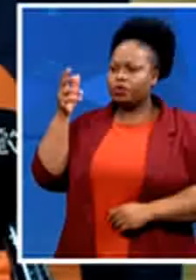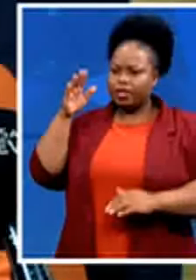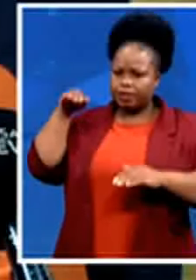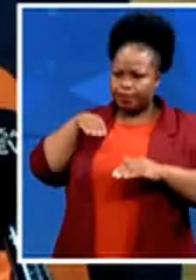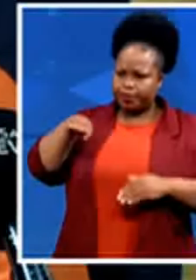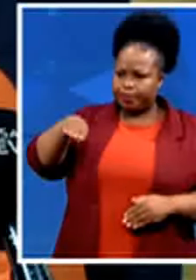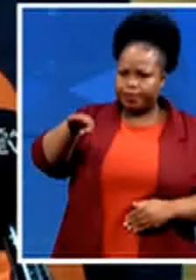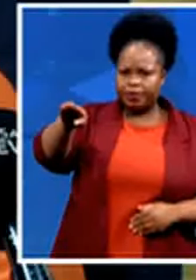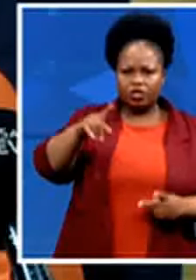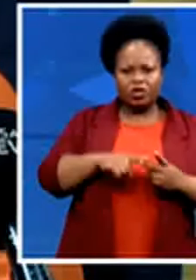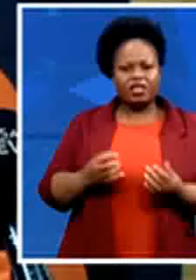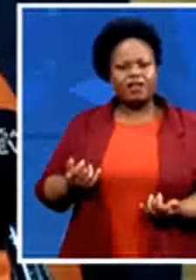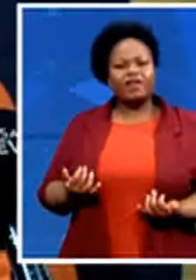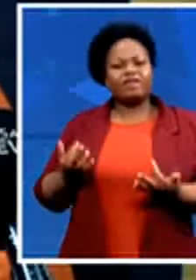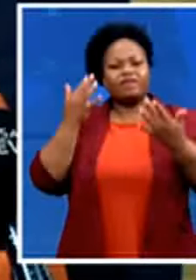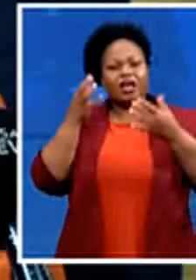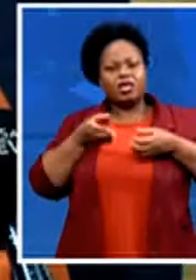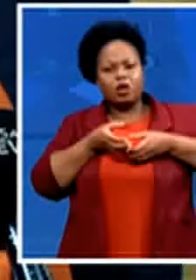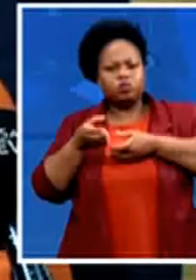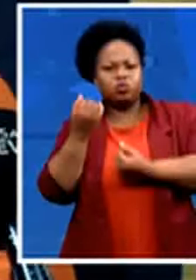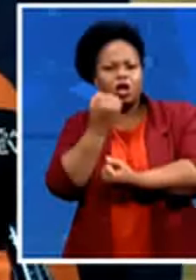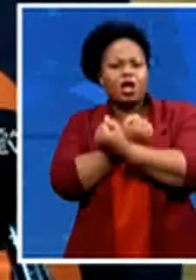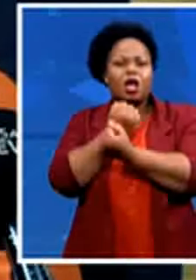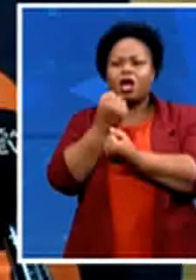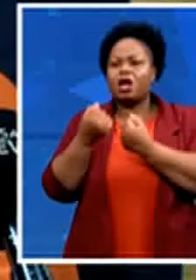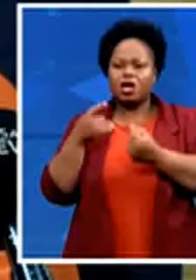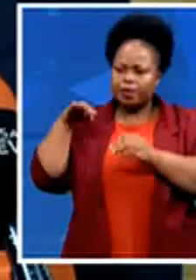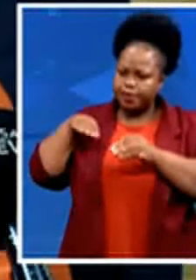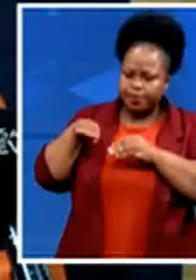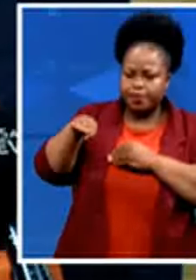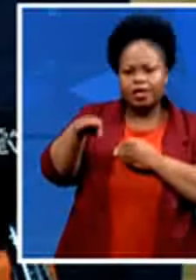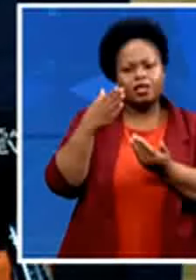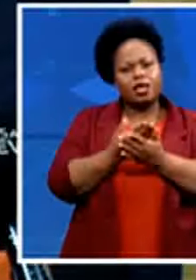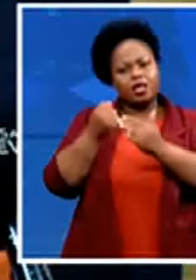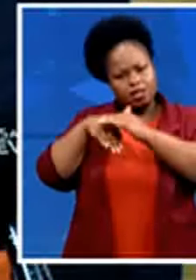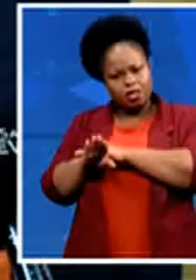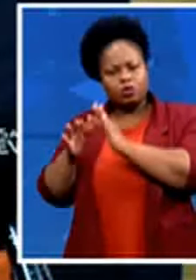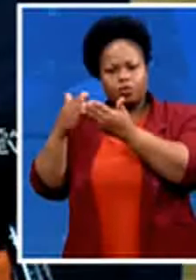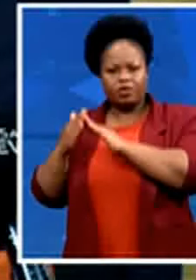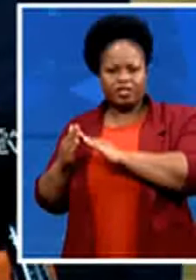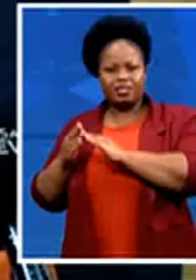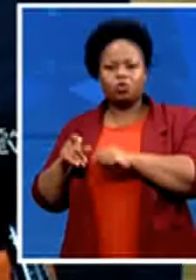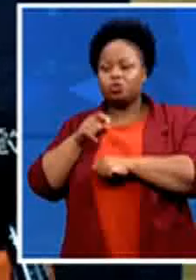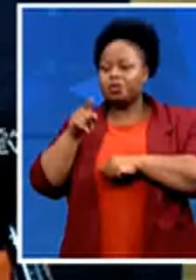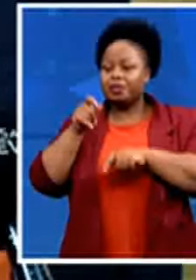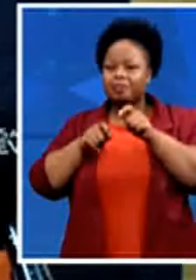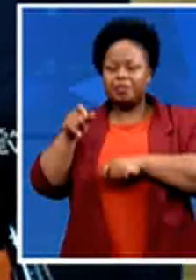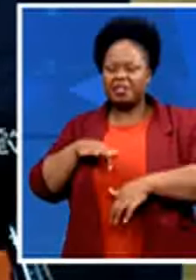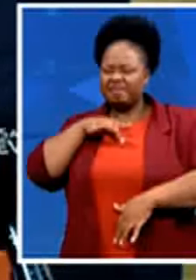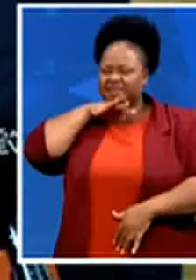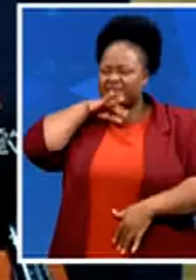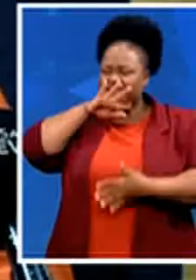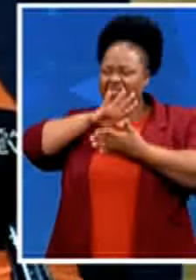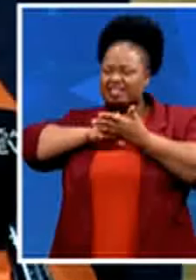and then we will then move people from those filthy conditions in the informal